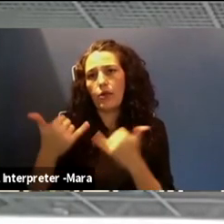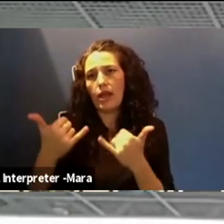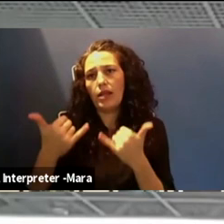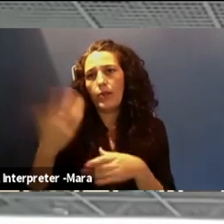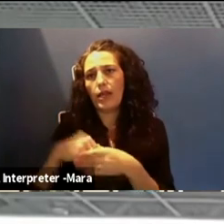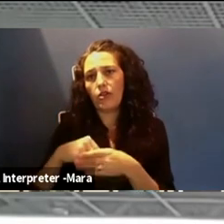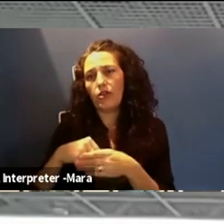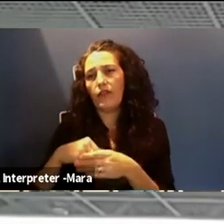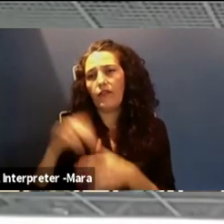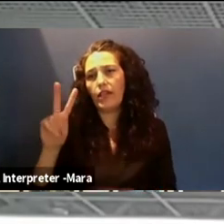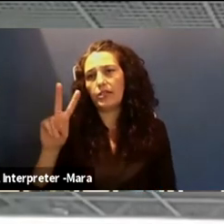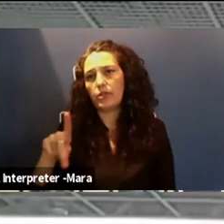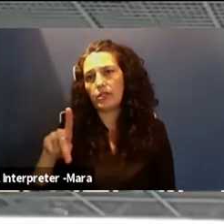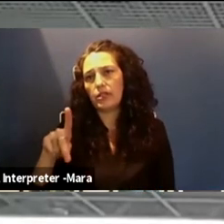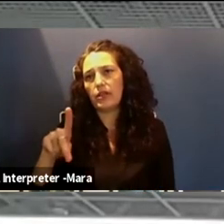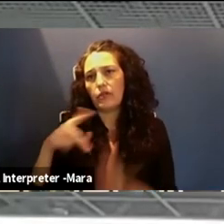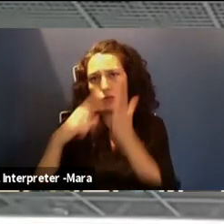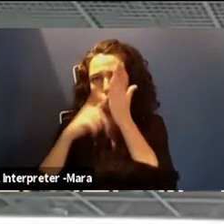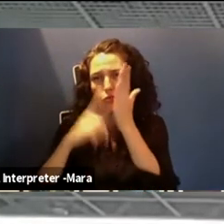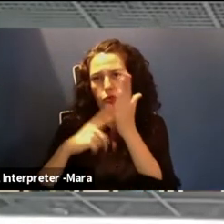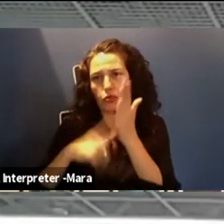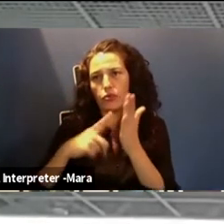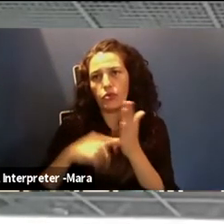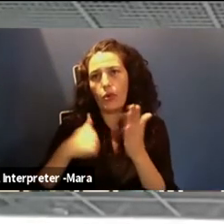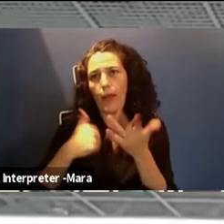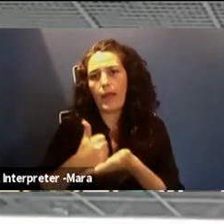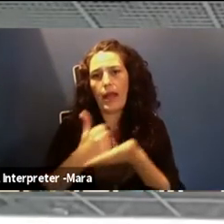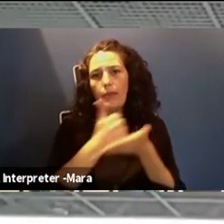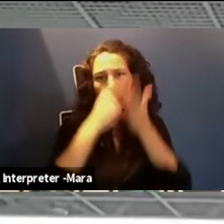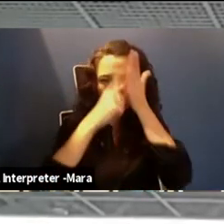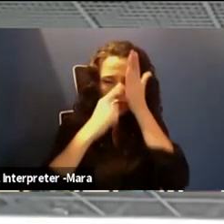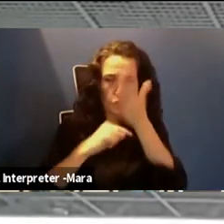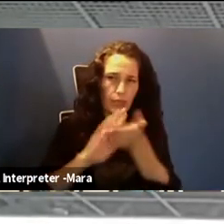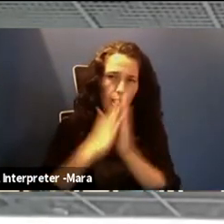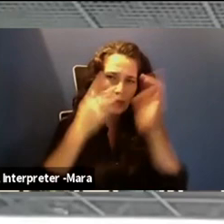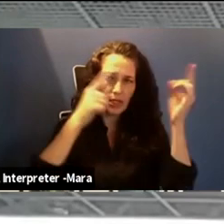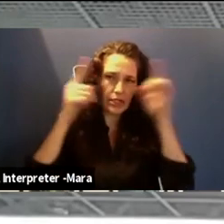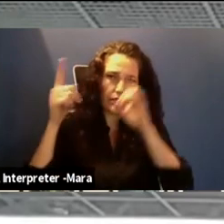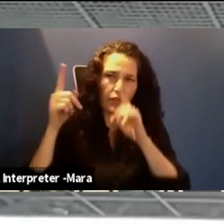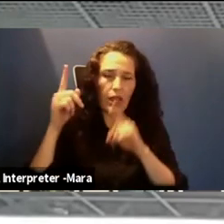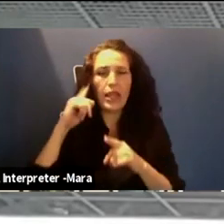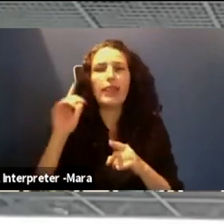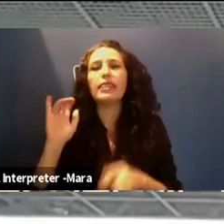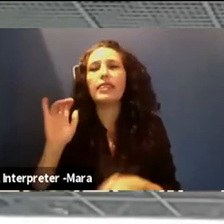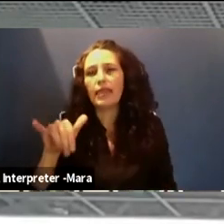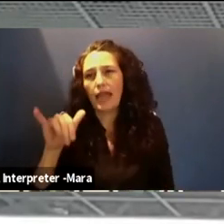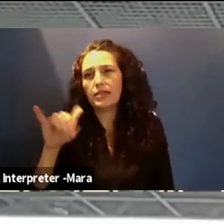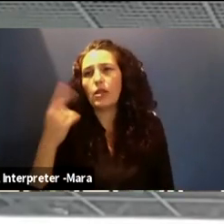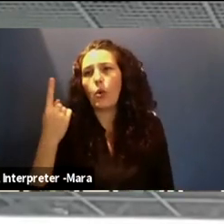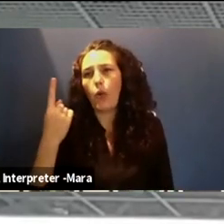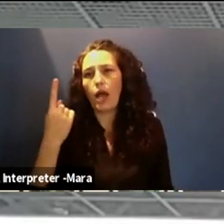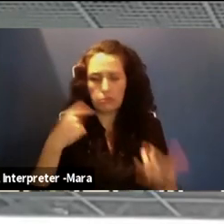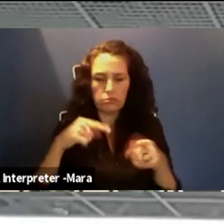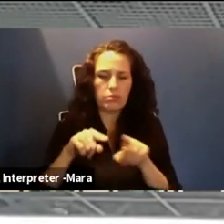research at DSU. So I'll help researchers become successful. So I think that has been the, the one parallel